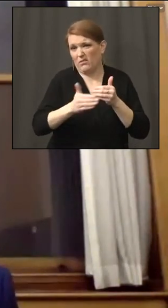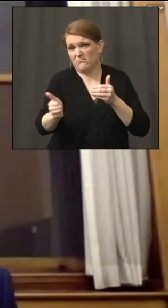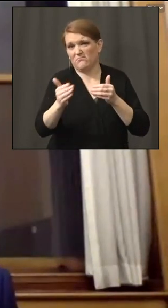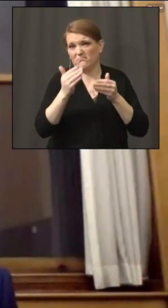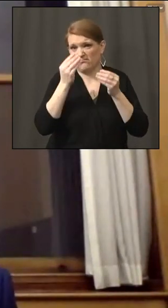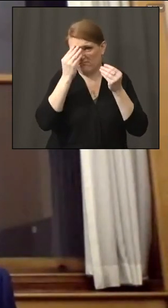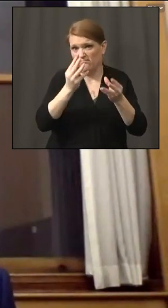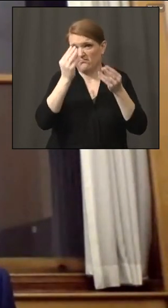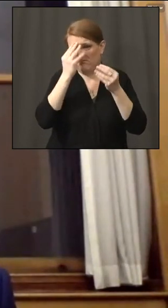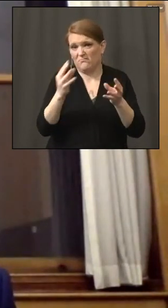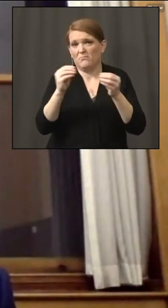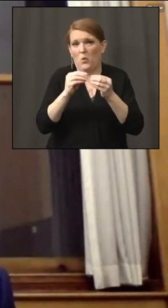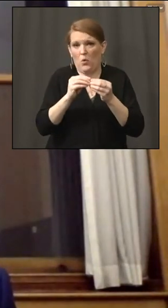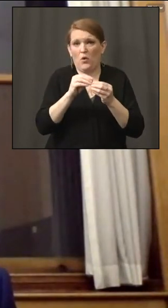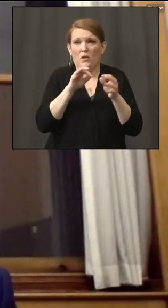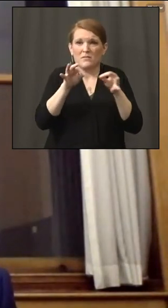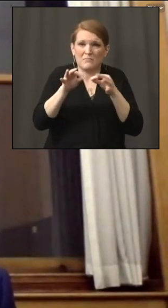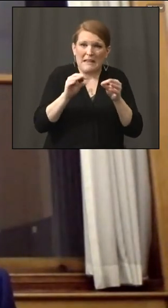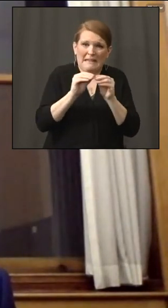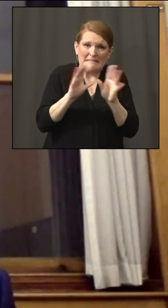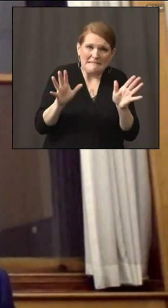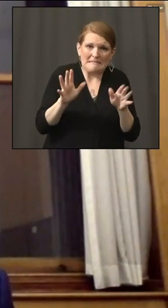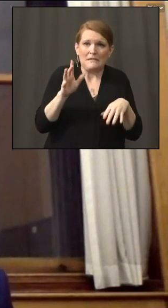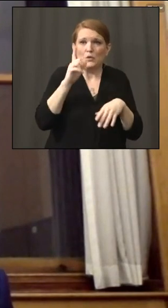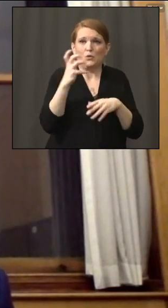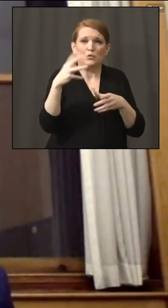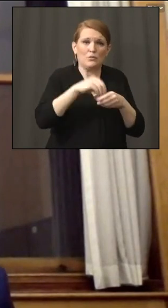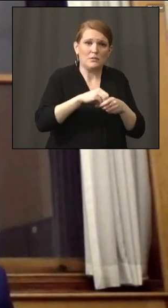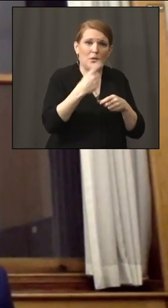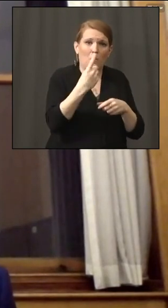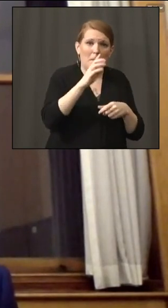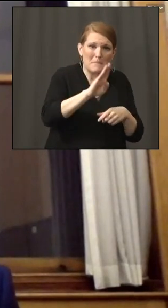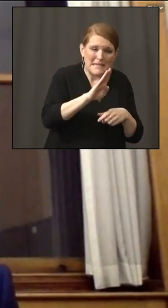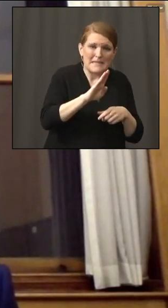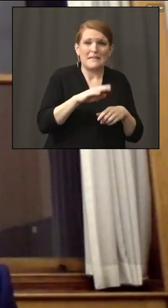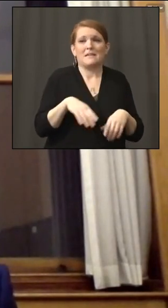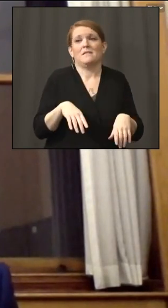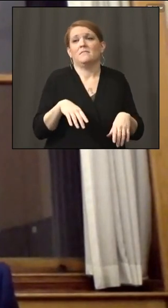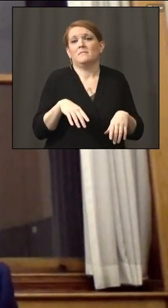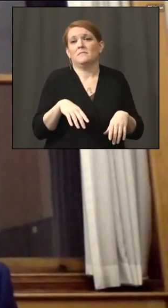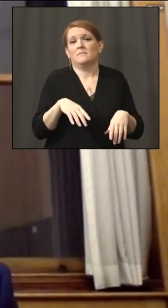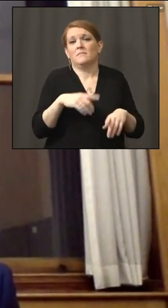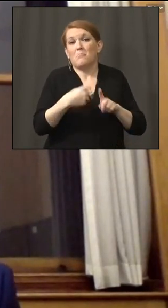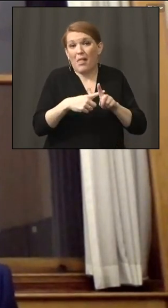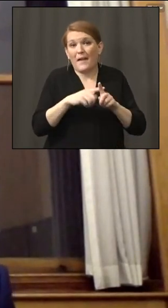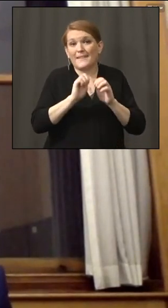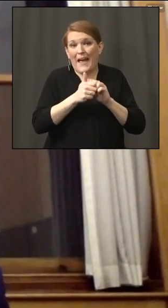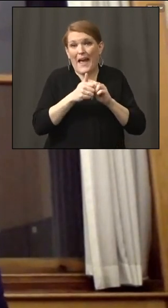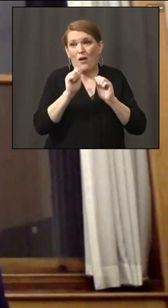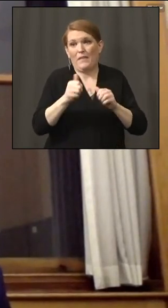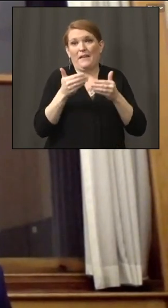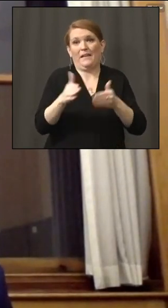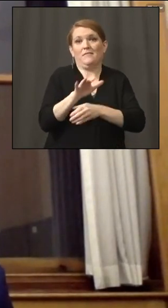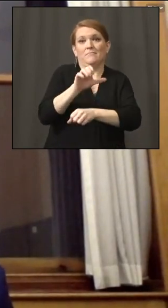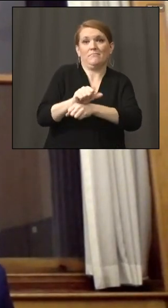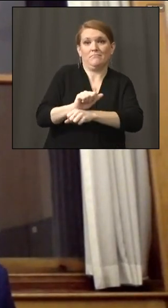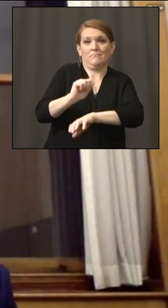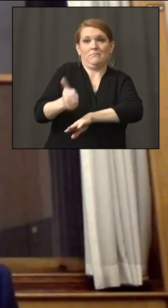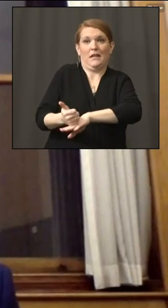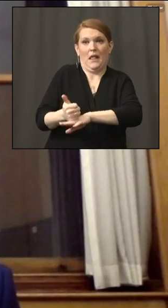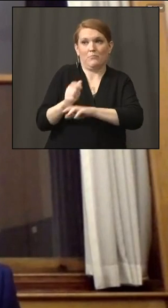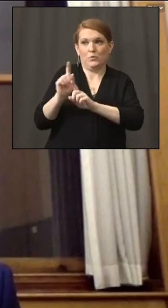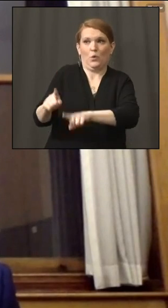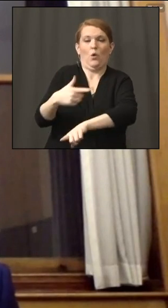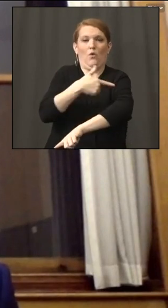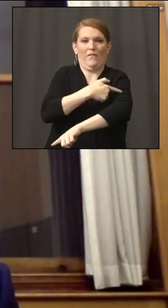specifics of who's in scope for phase one B and then the logistics around how those people can go about setting up their appointment to get vaccinated